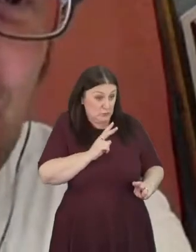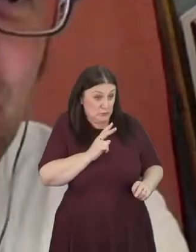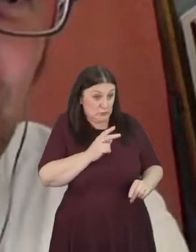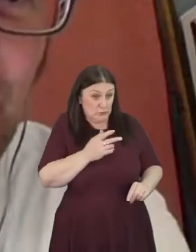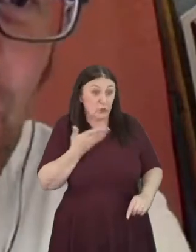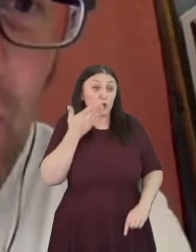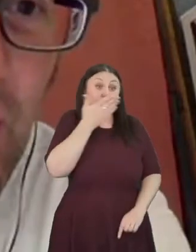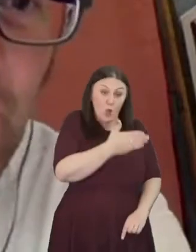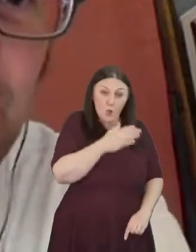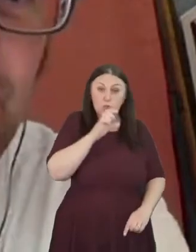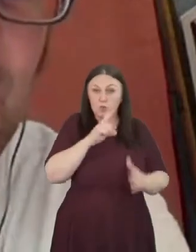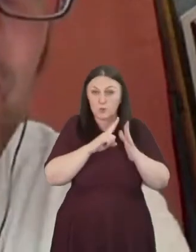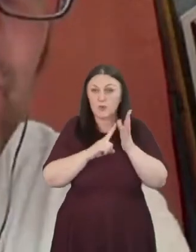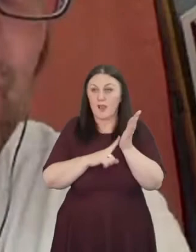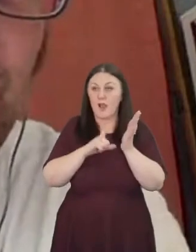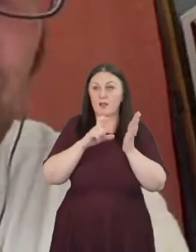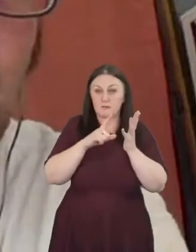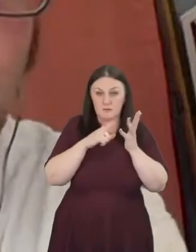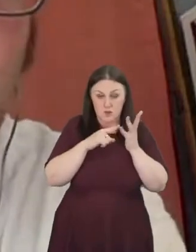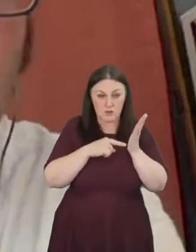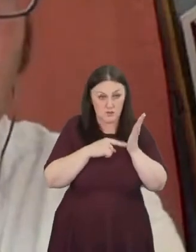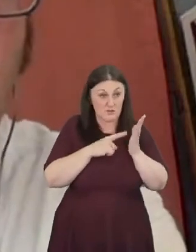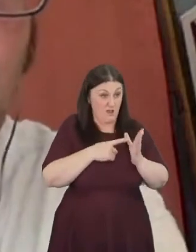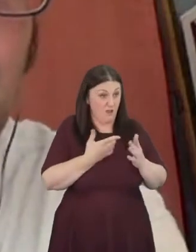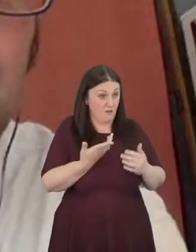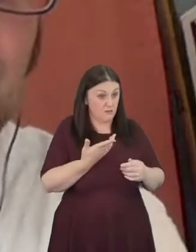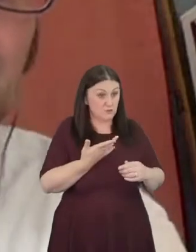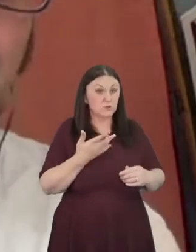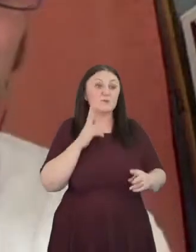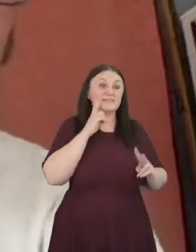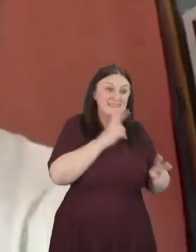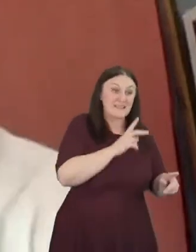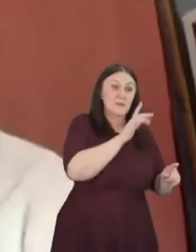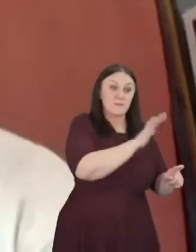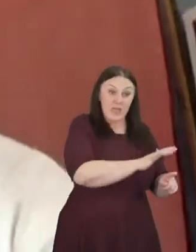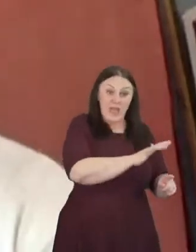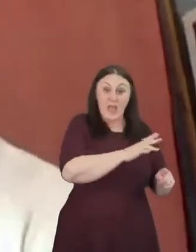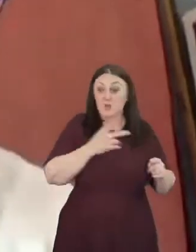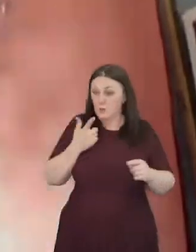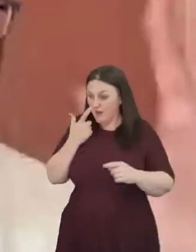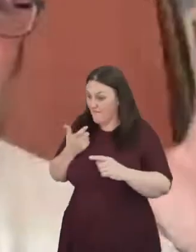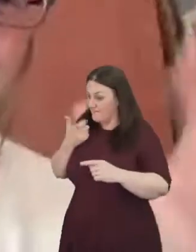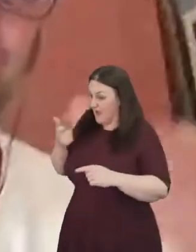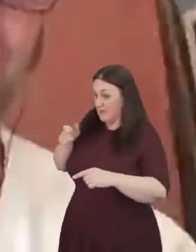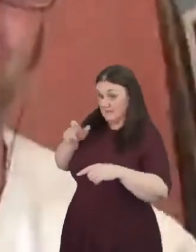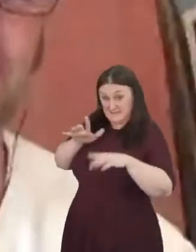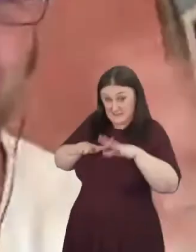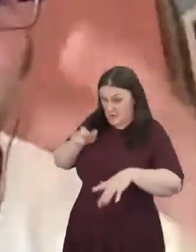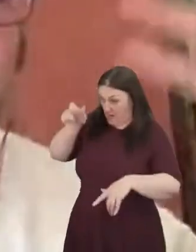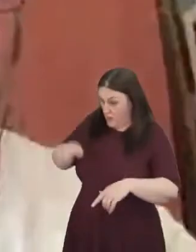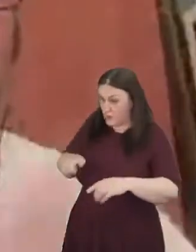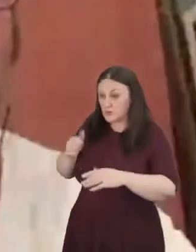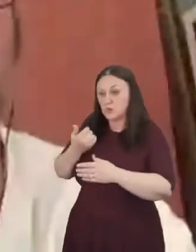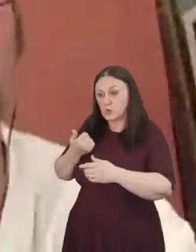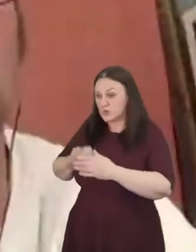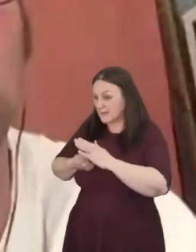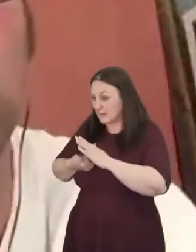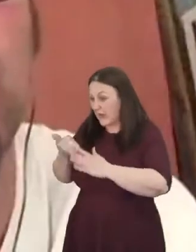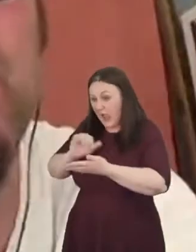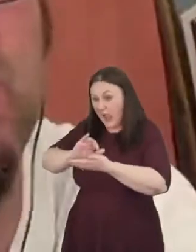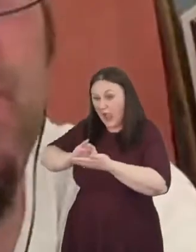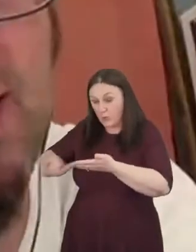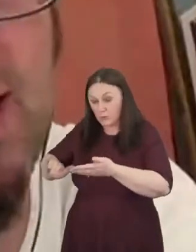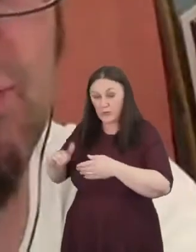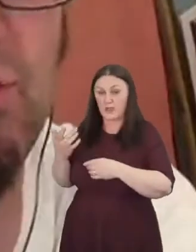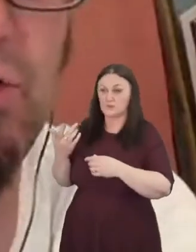she would say find those who are lonely find those who are the um outcasts you know the untouchables those who